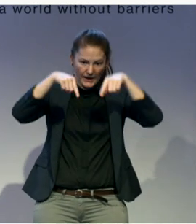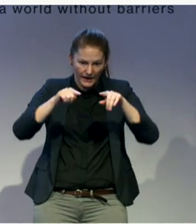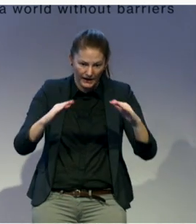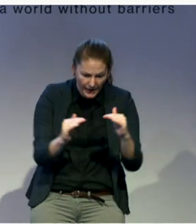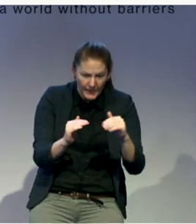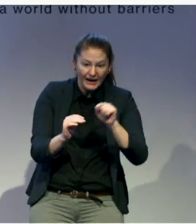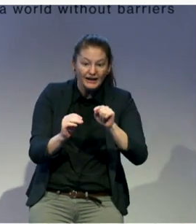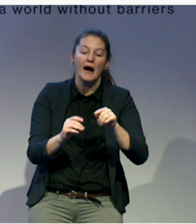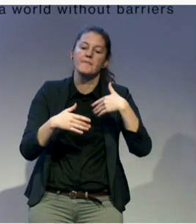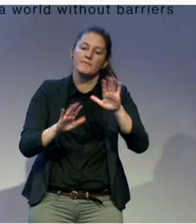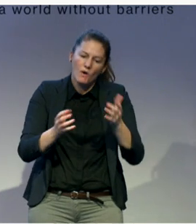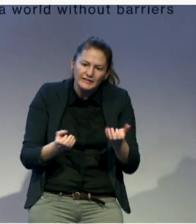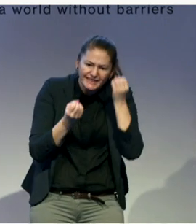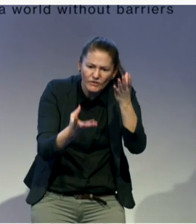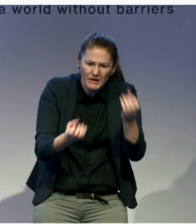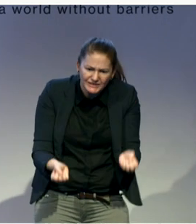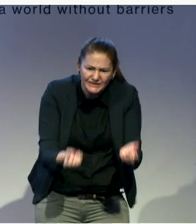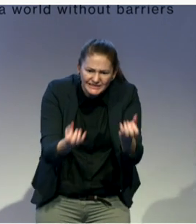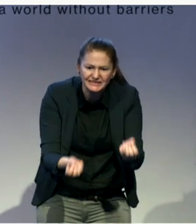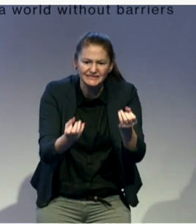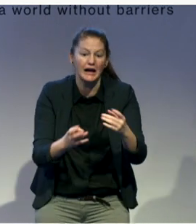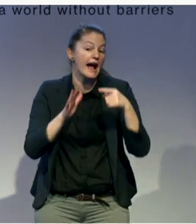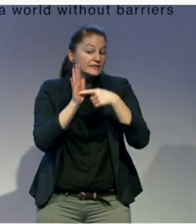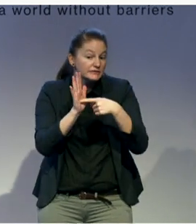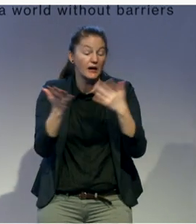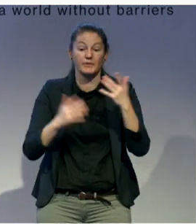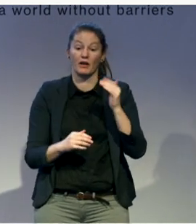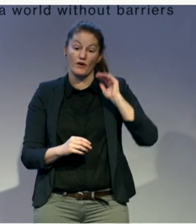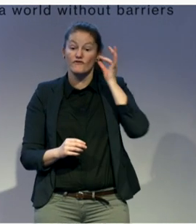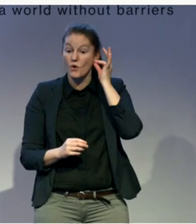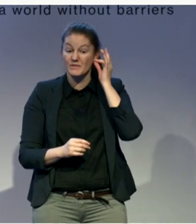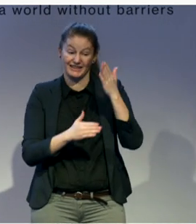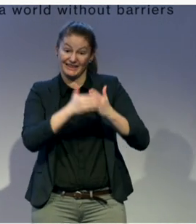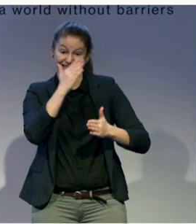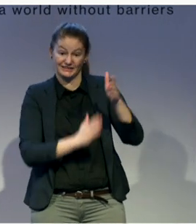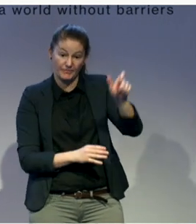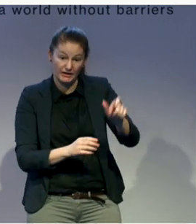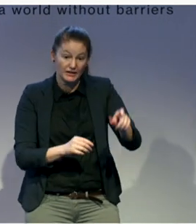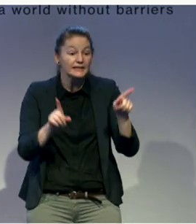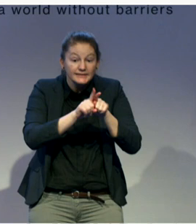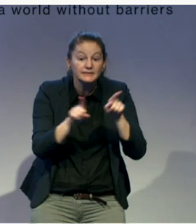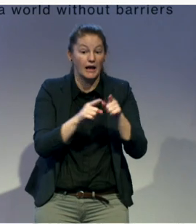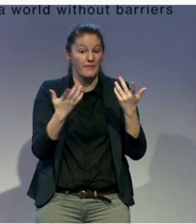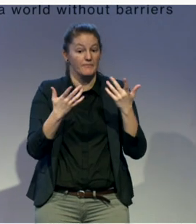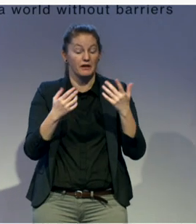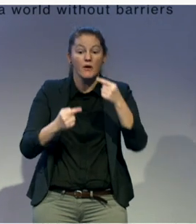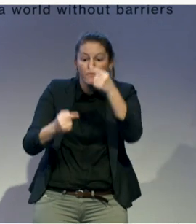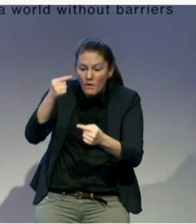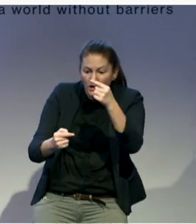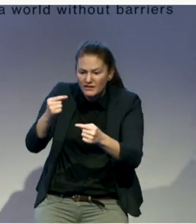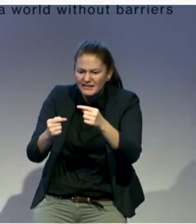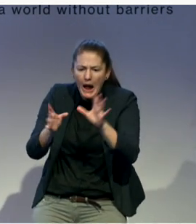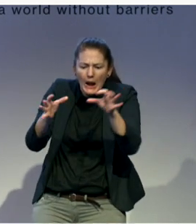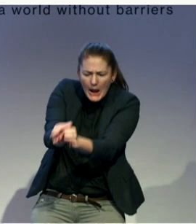especially women with disabilities, joining local politics. Twenty-four-year-old Katambiana Graham